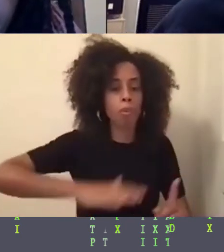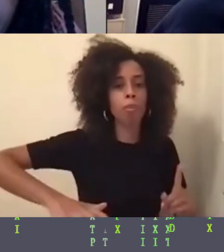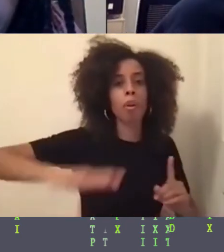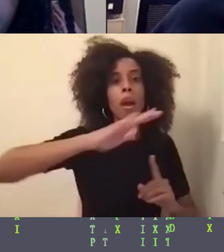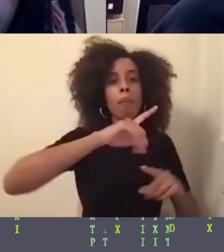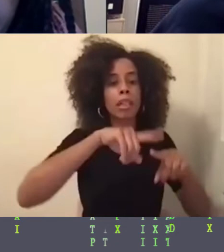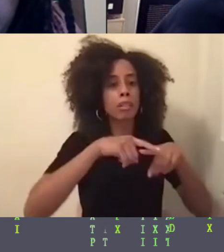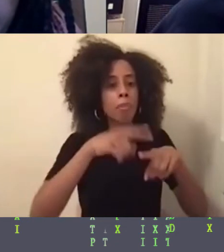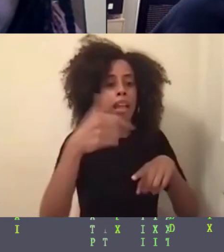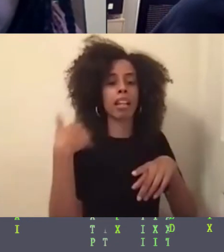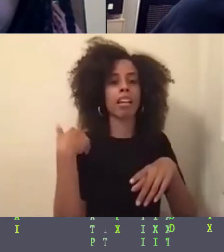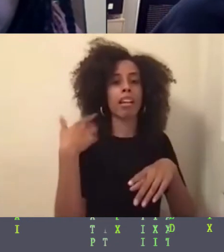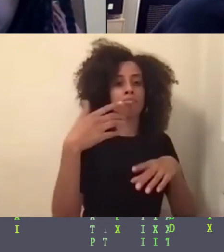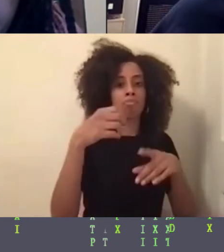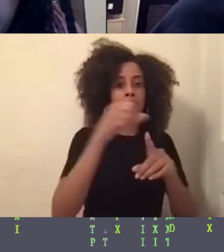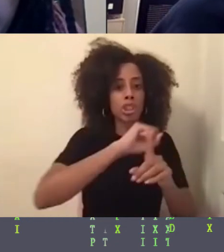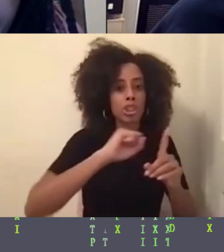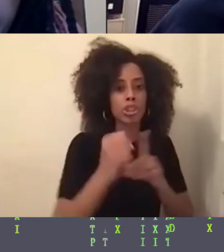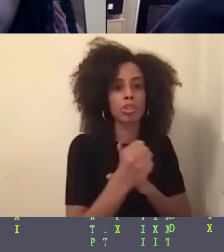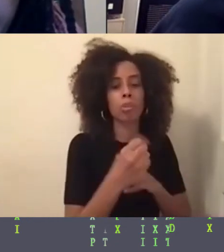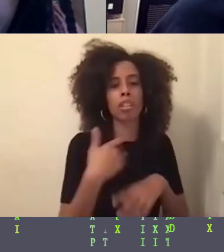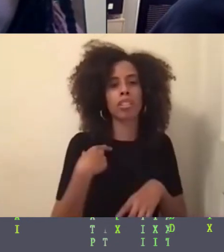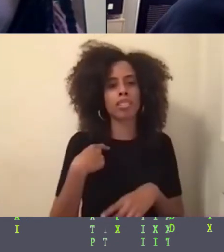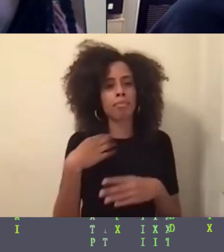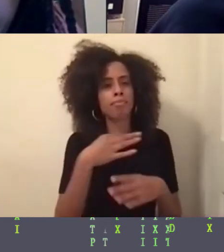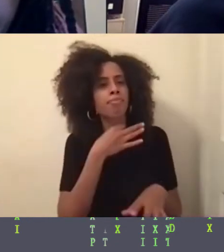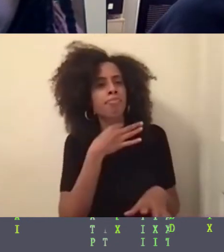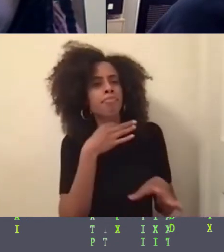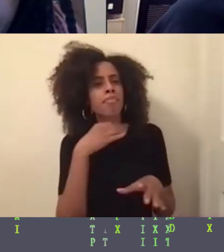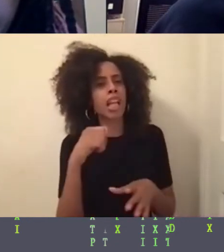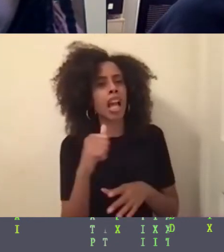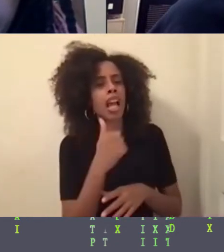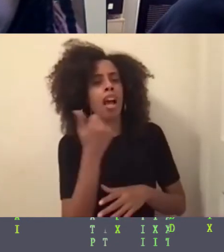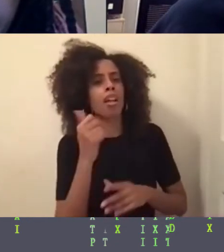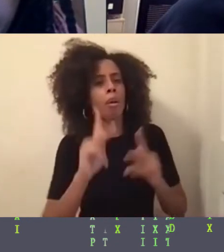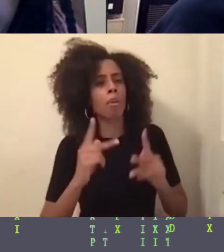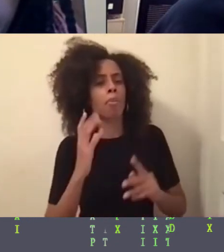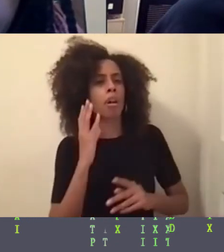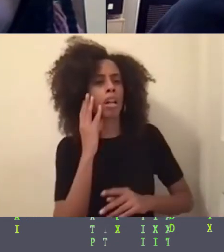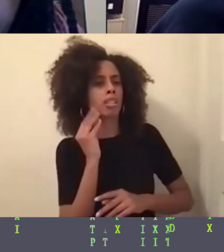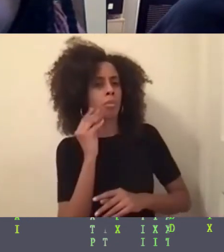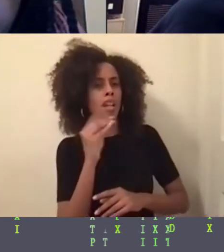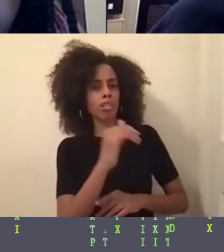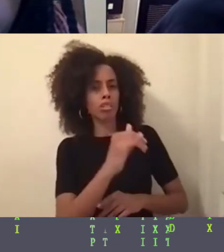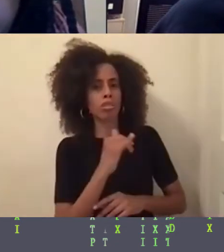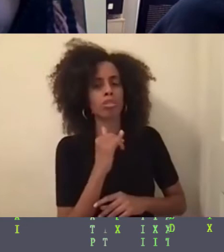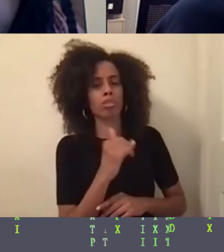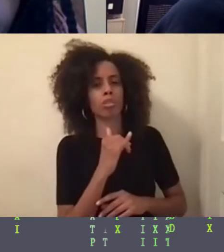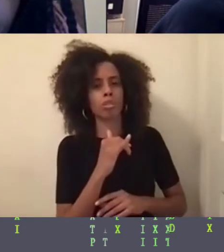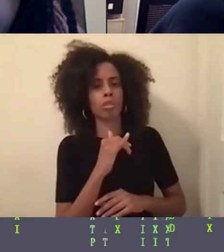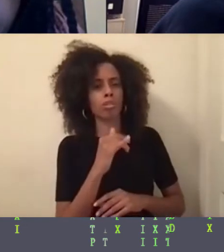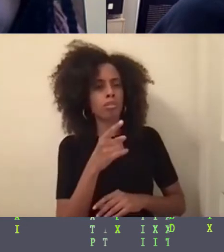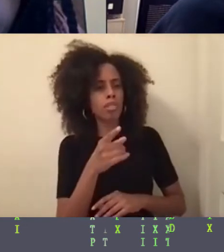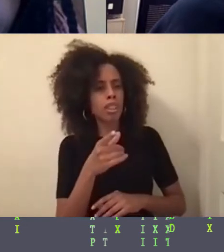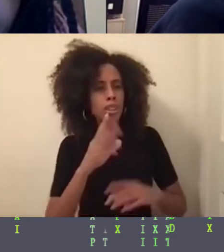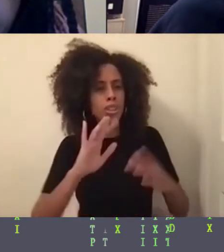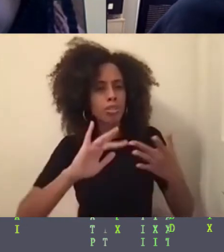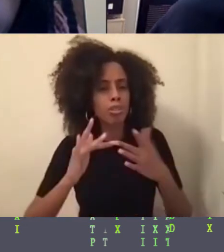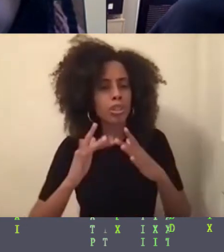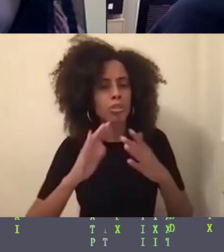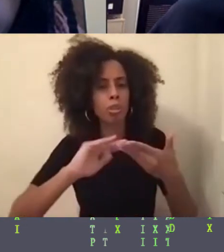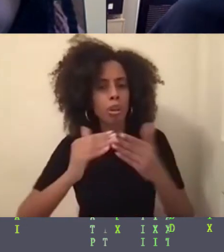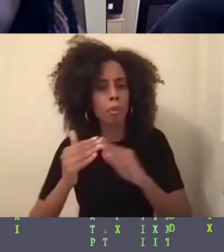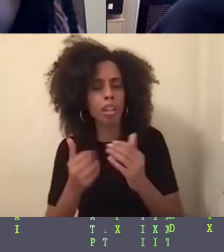chameleon like movement and challenges and what those experiences are like. Has virtual community helped to combat that?